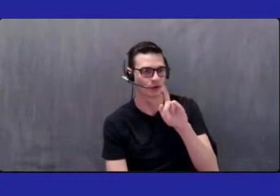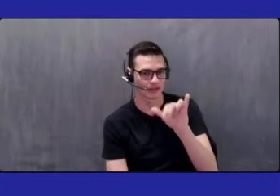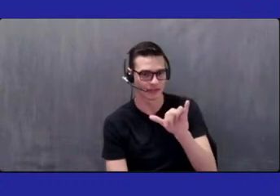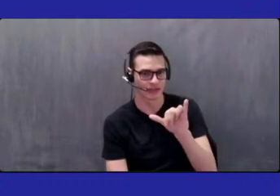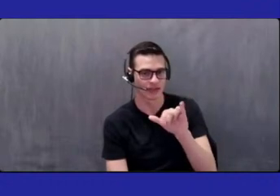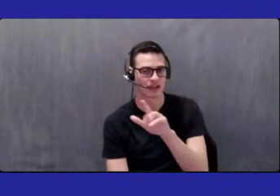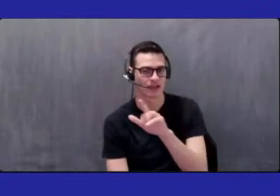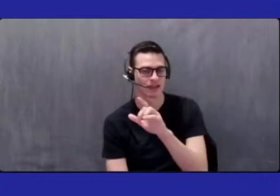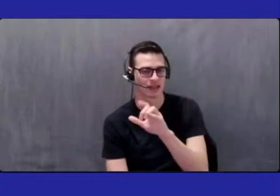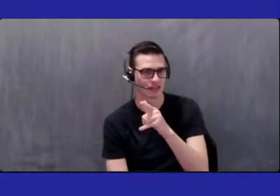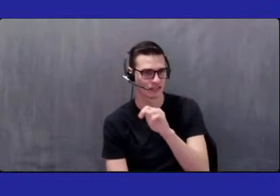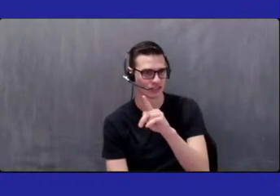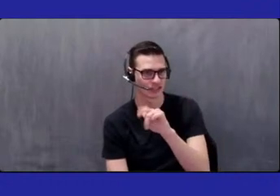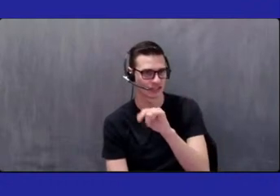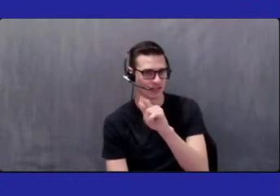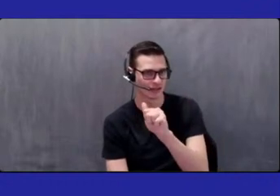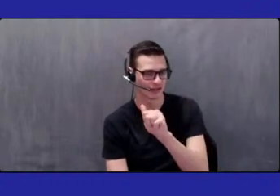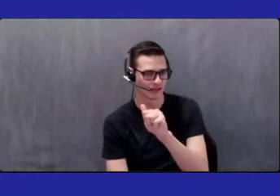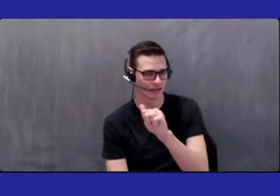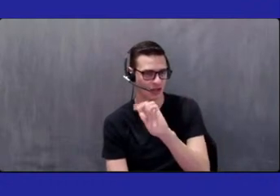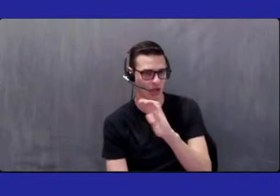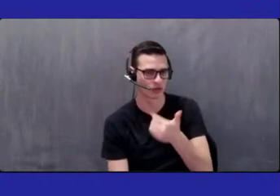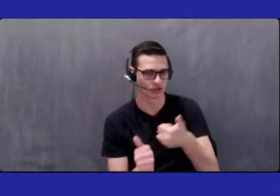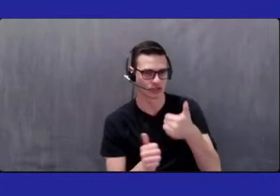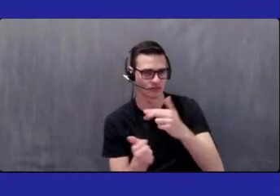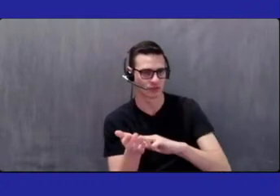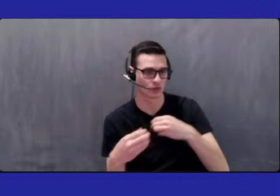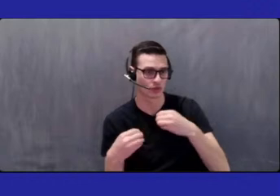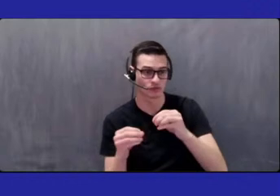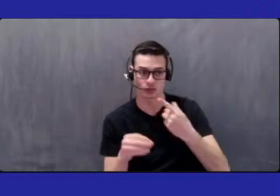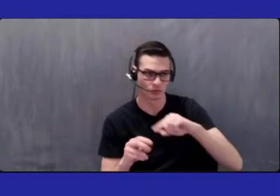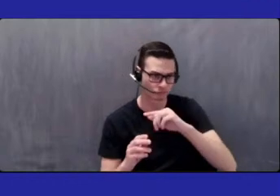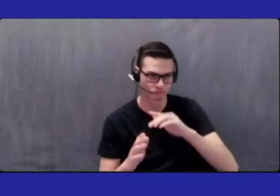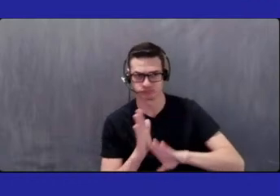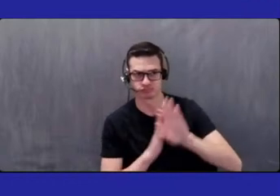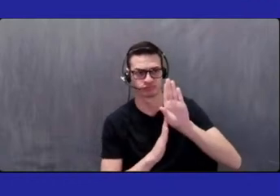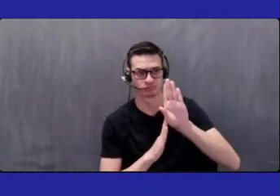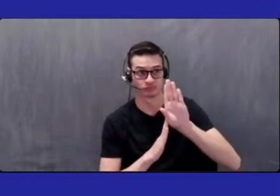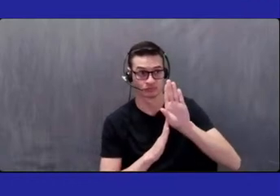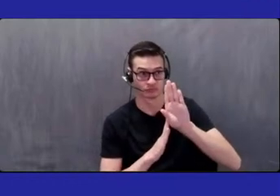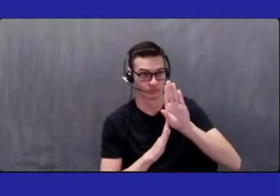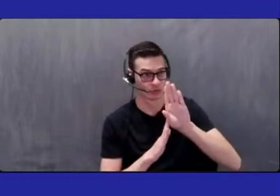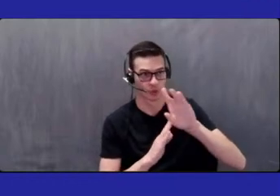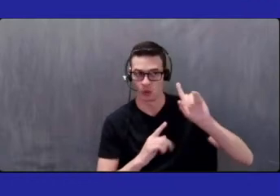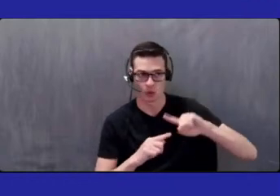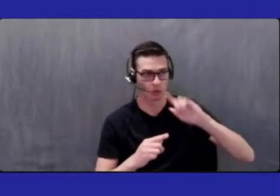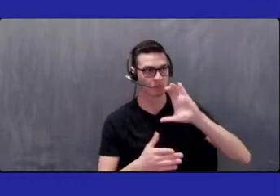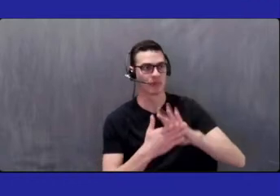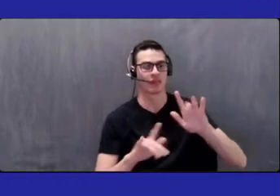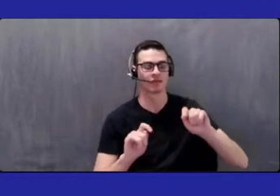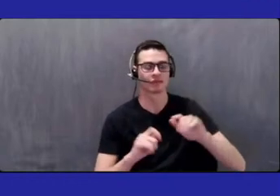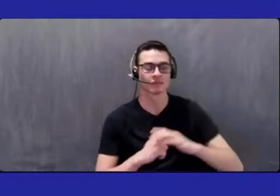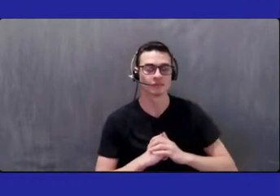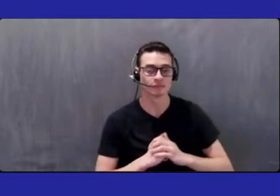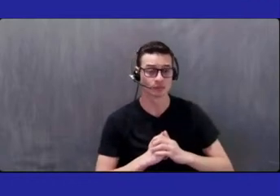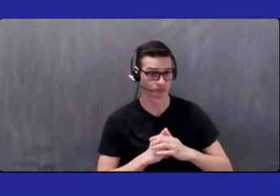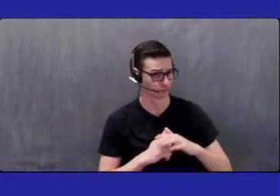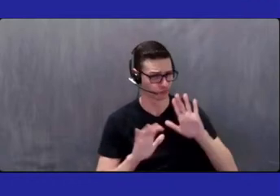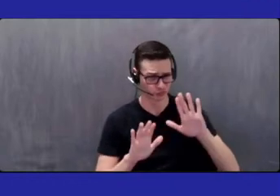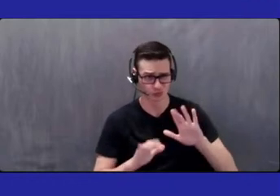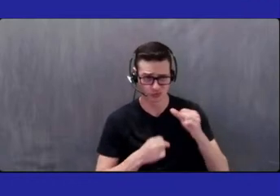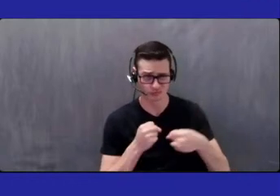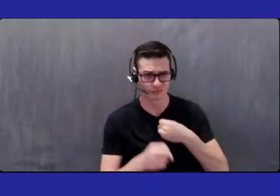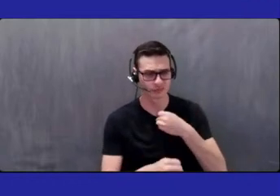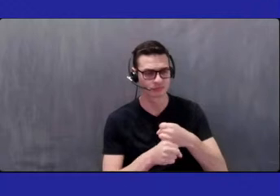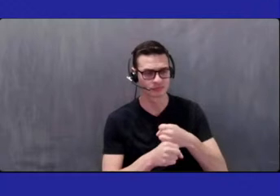Chief Nursing Officer, we have progressed further than we could ever have imagined. We had a great year. The